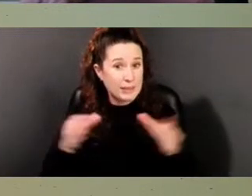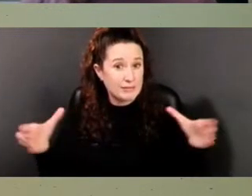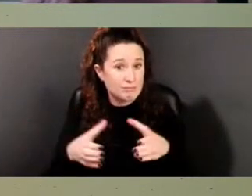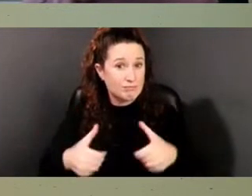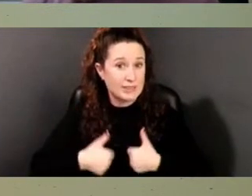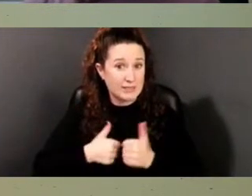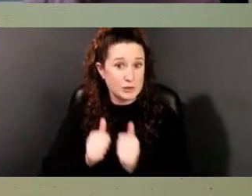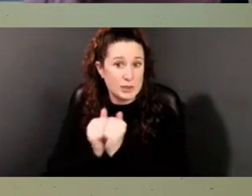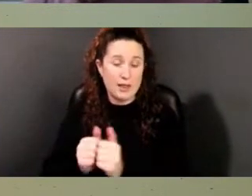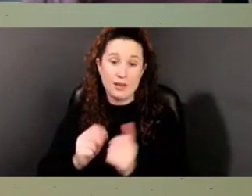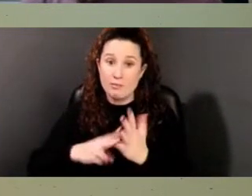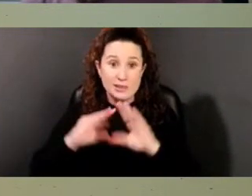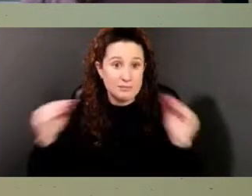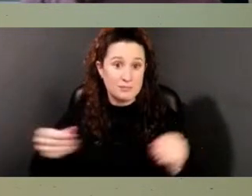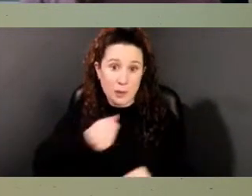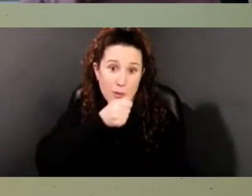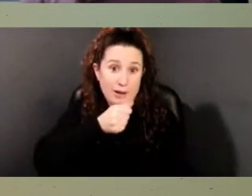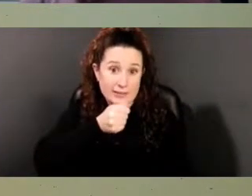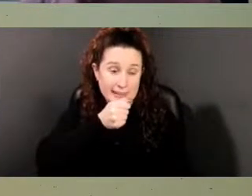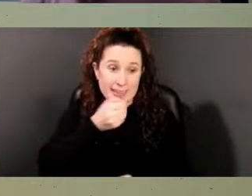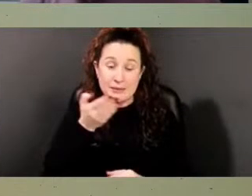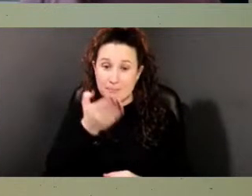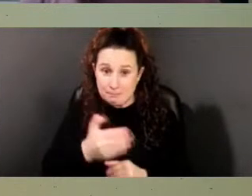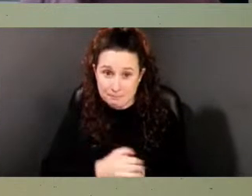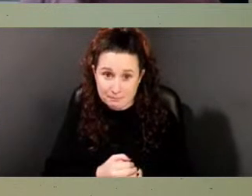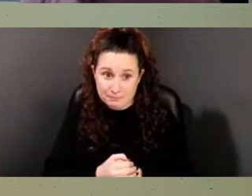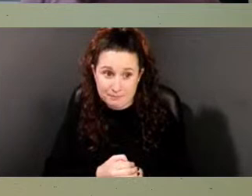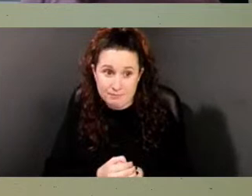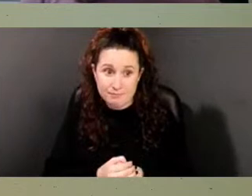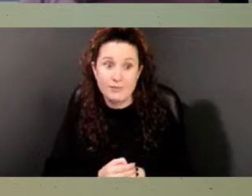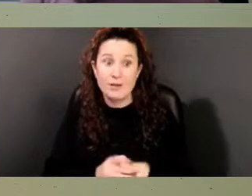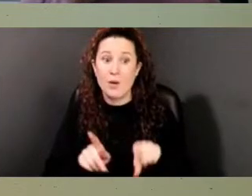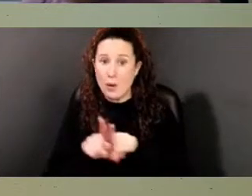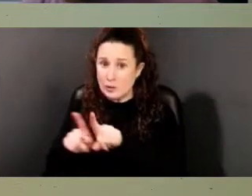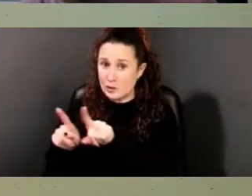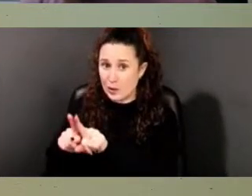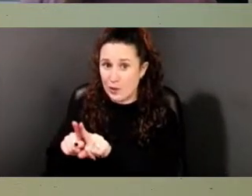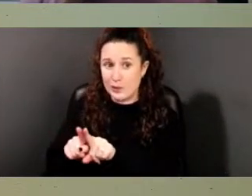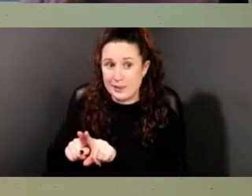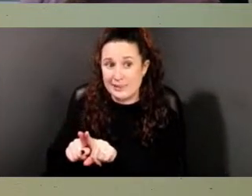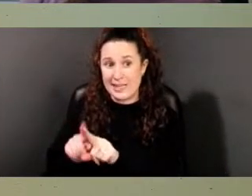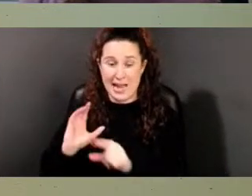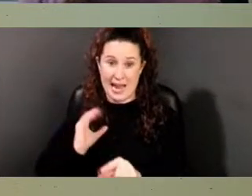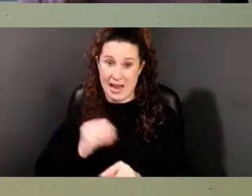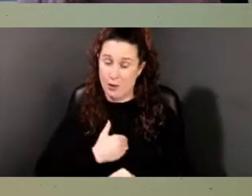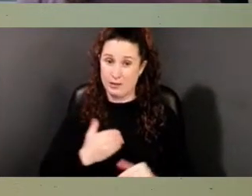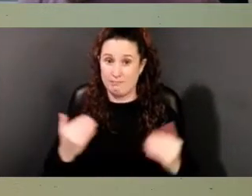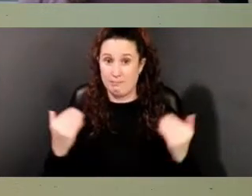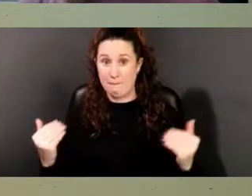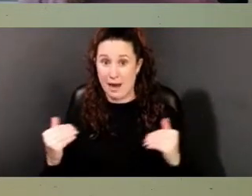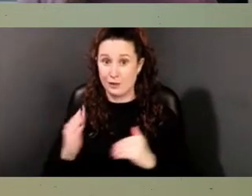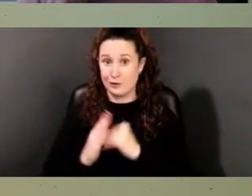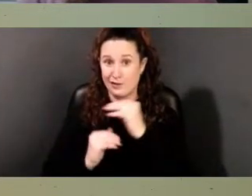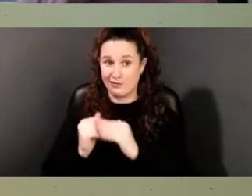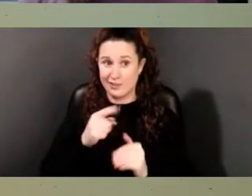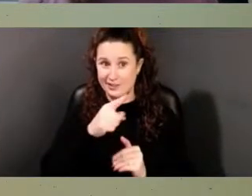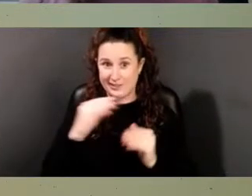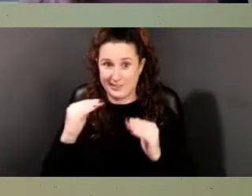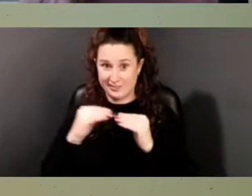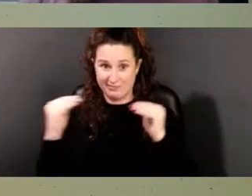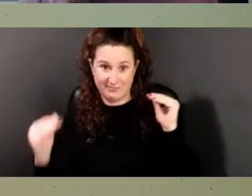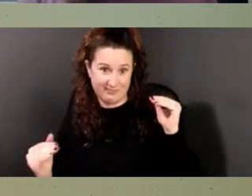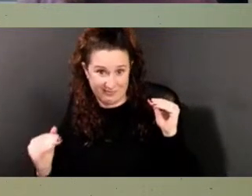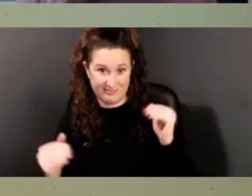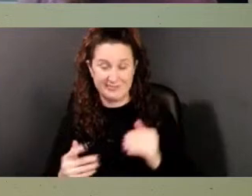privacy as we know it today. What's more, it's nowhere close to our ideas of modern comfort. It was hot in the summer,